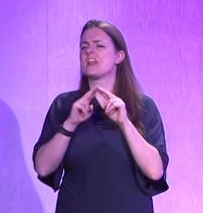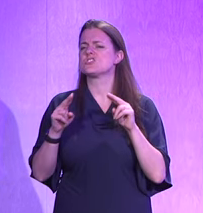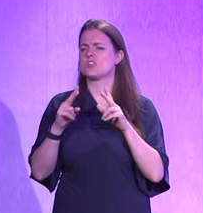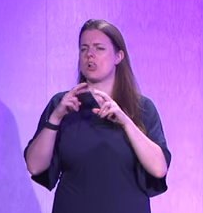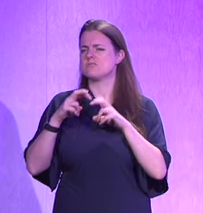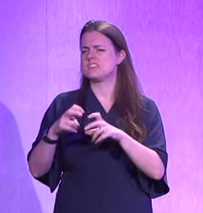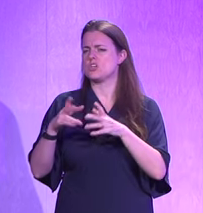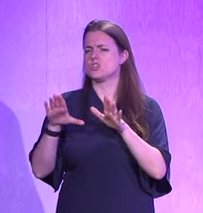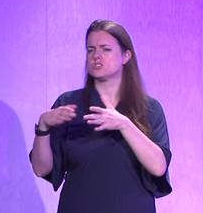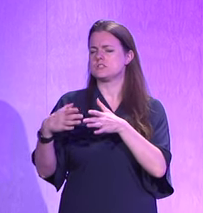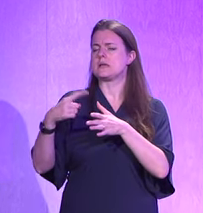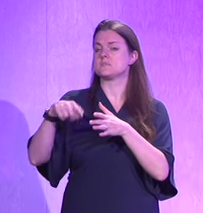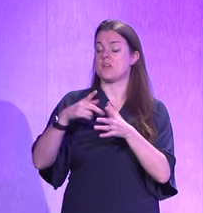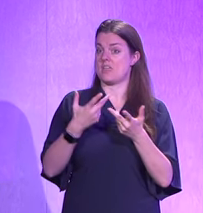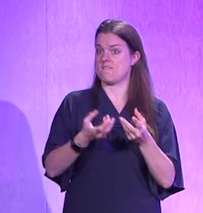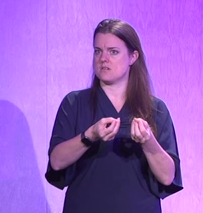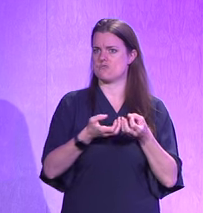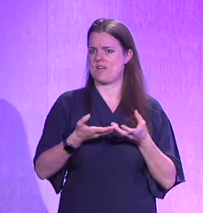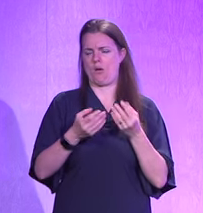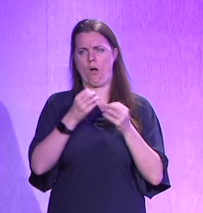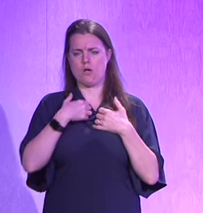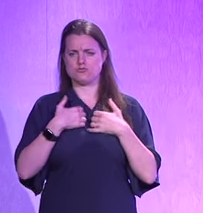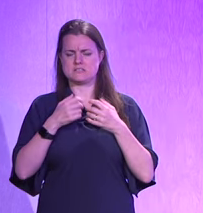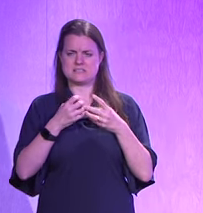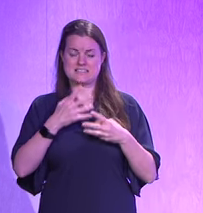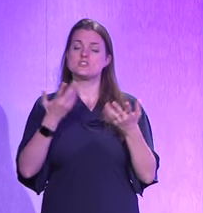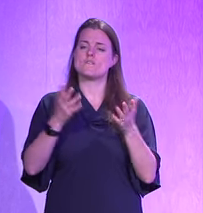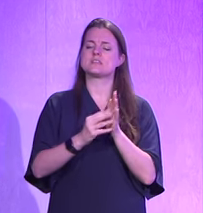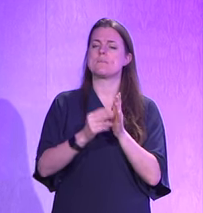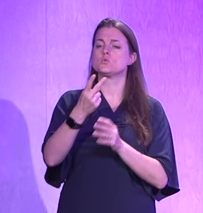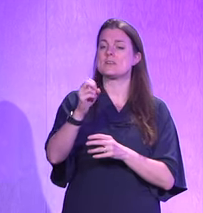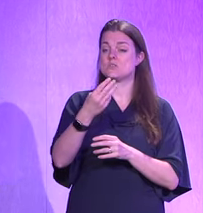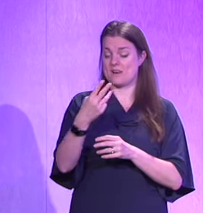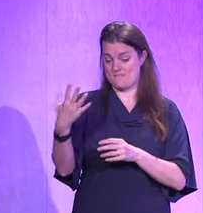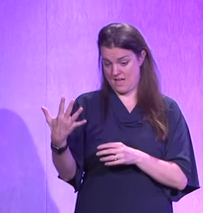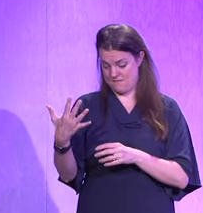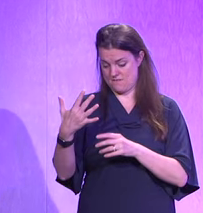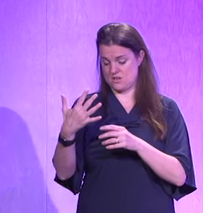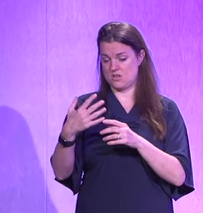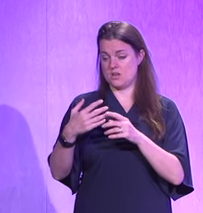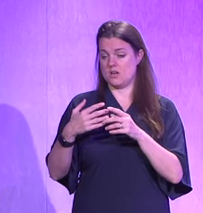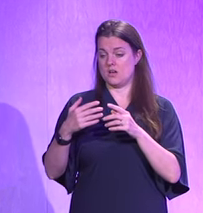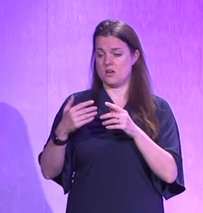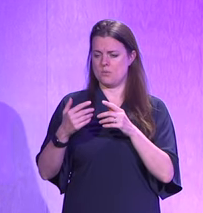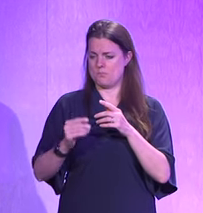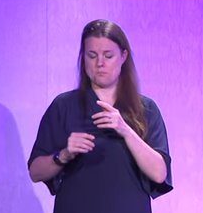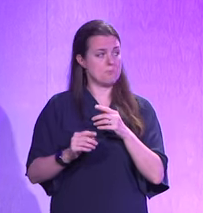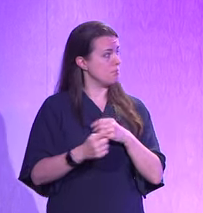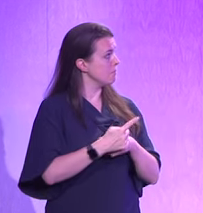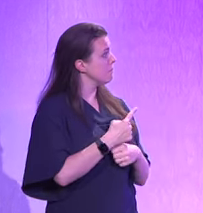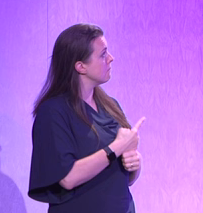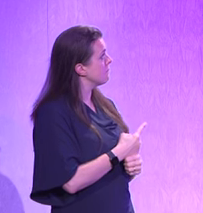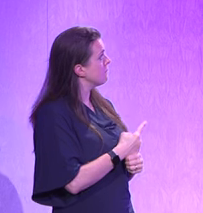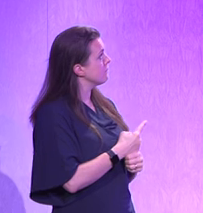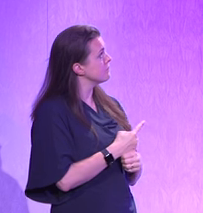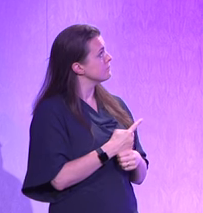and brought you some two very interesting statistics. For example, by 2025, 95% of enterprises will